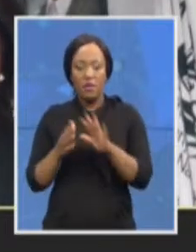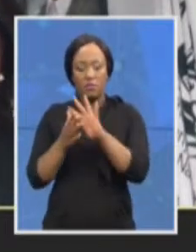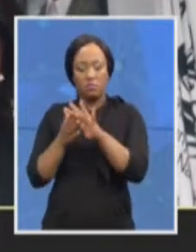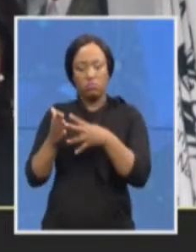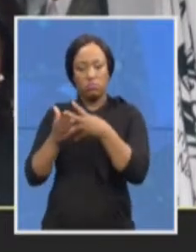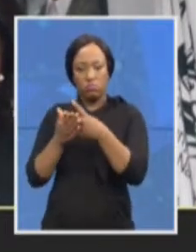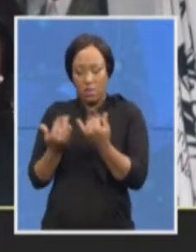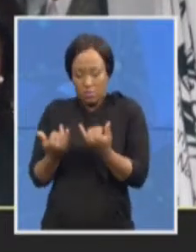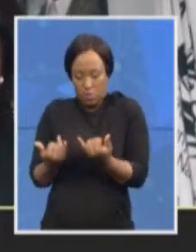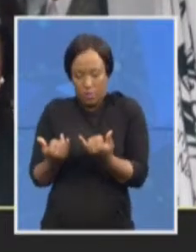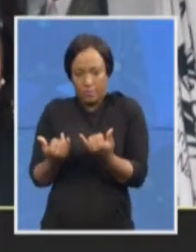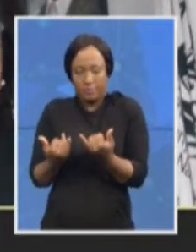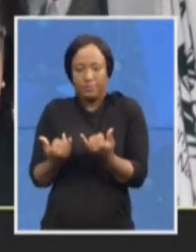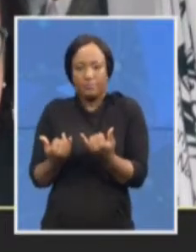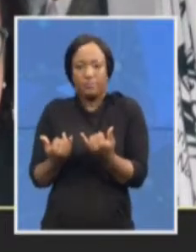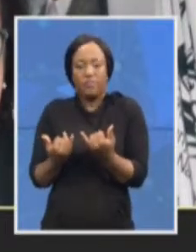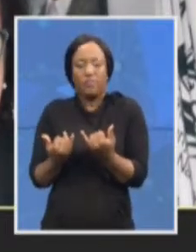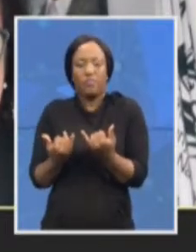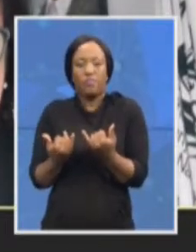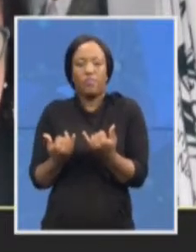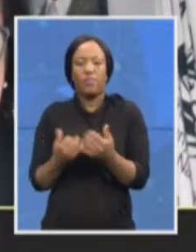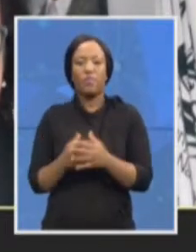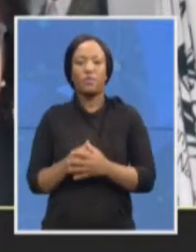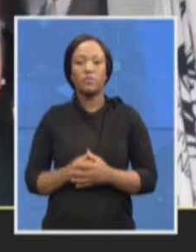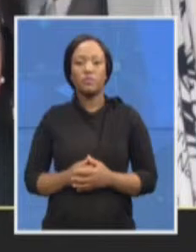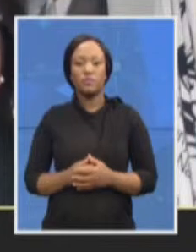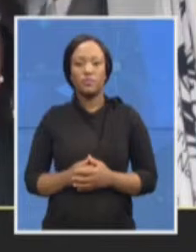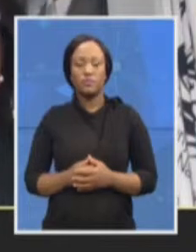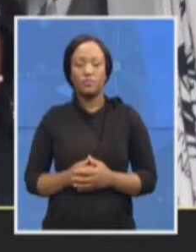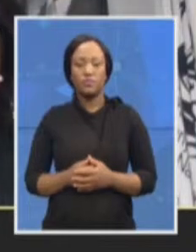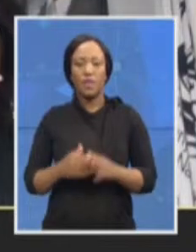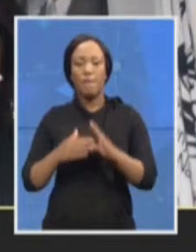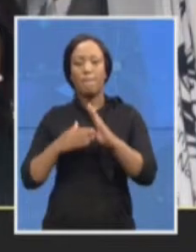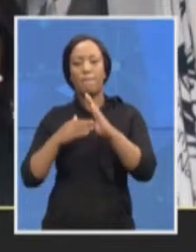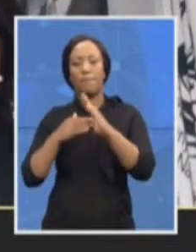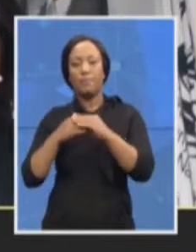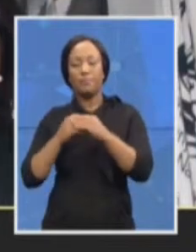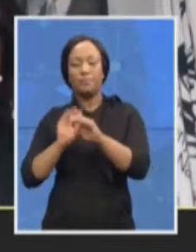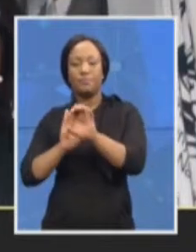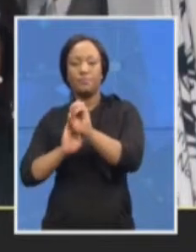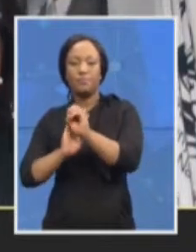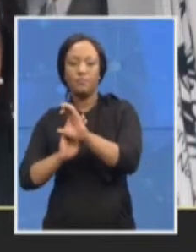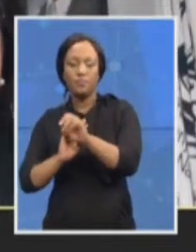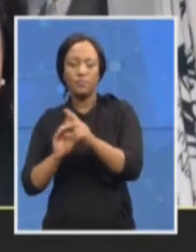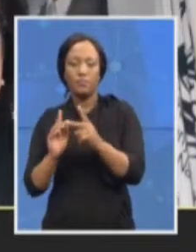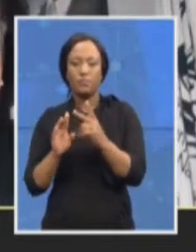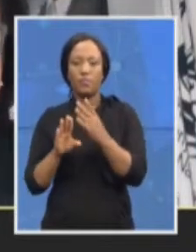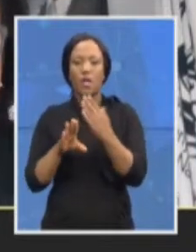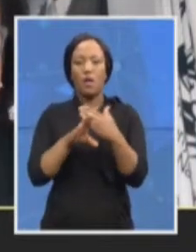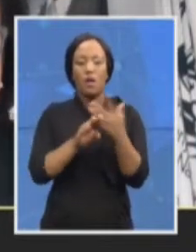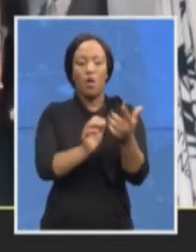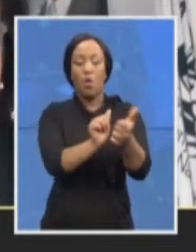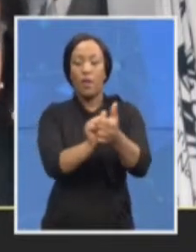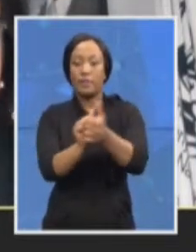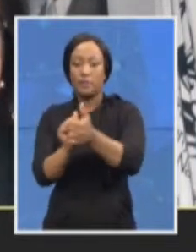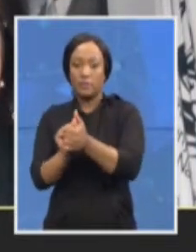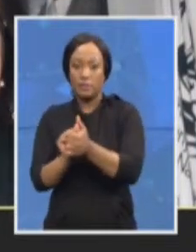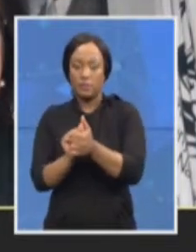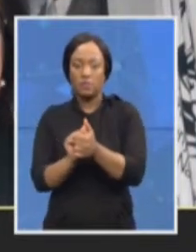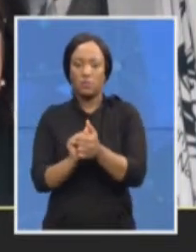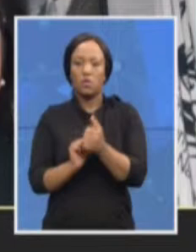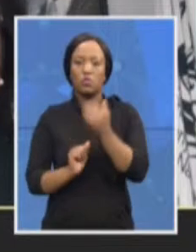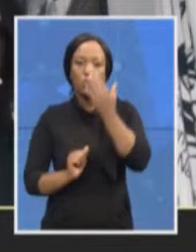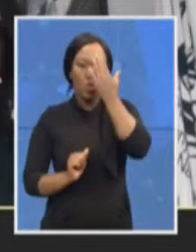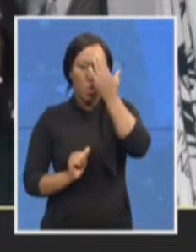So members of the media and colleagues, as you all know, just to contextualize a little bit, that